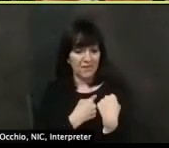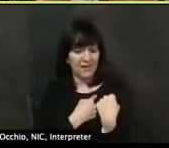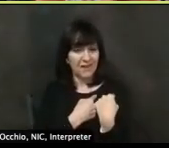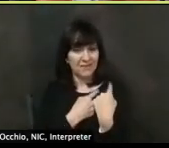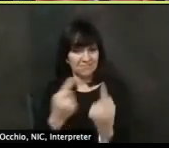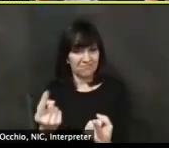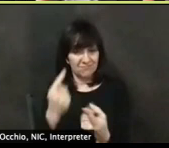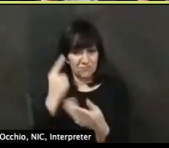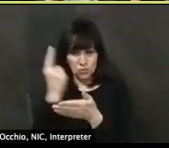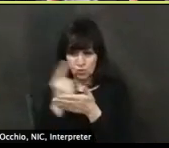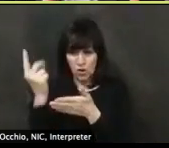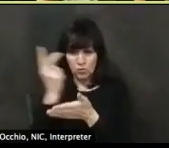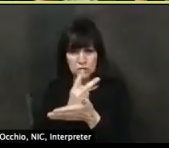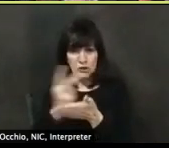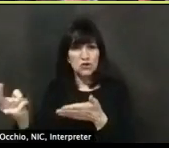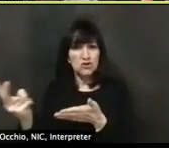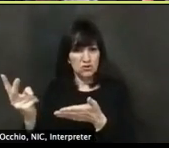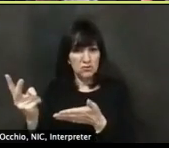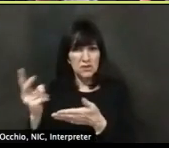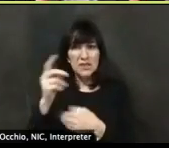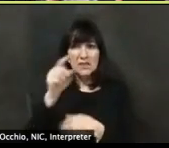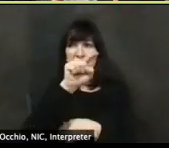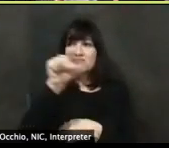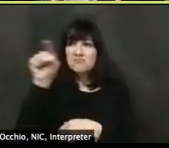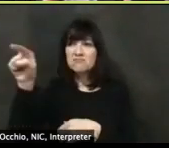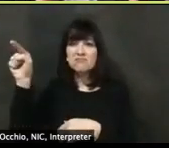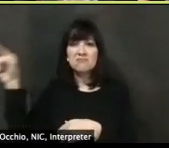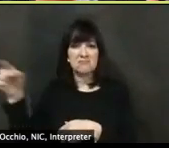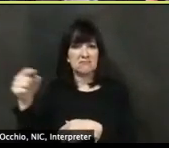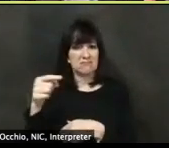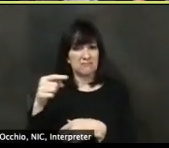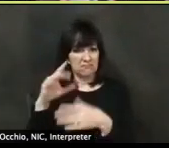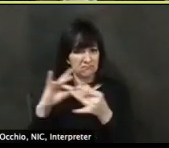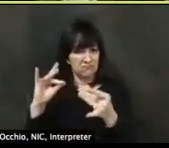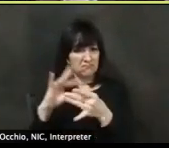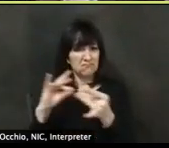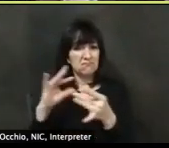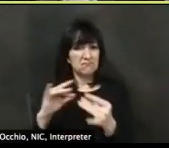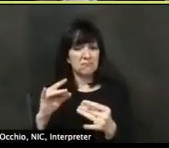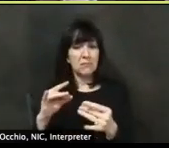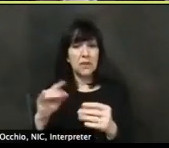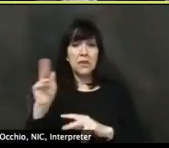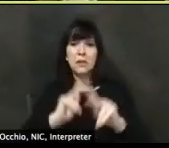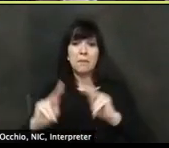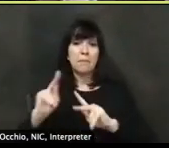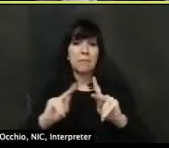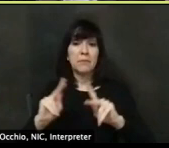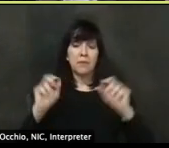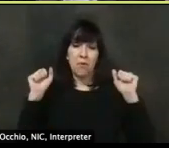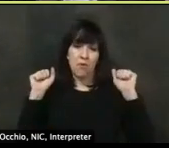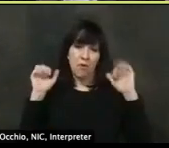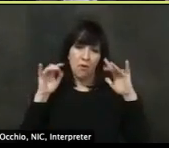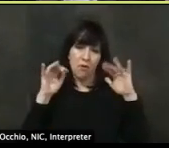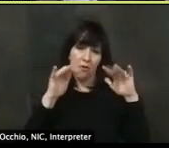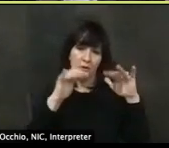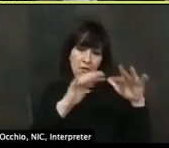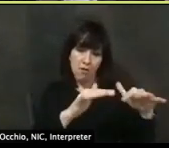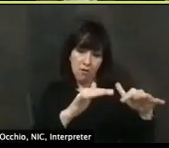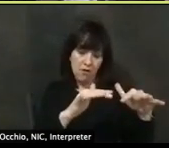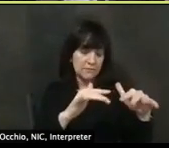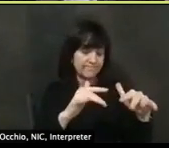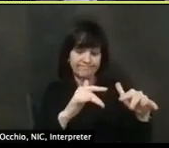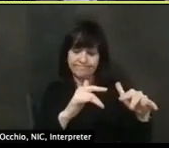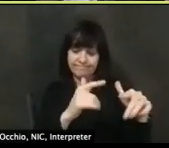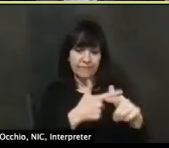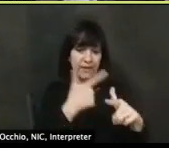just large crowds there. They weren't being well controlled. Um, and so that's, that's why I think the step was taken to say that, that